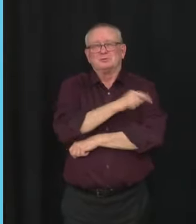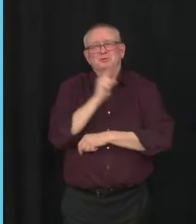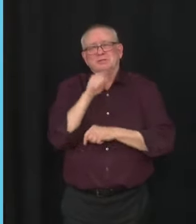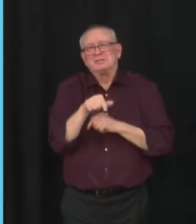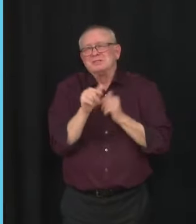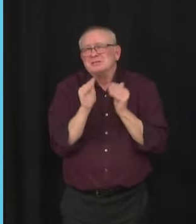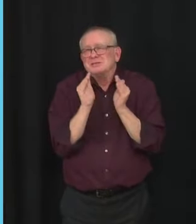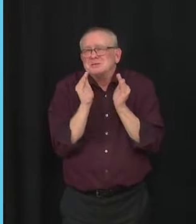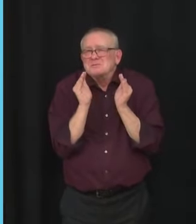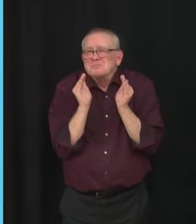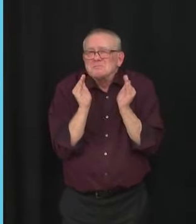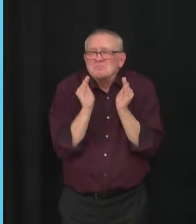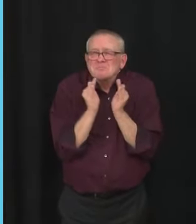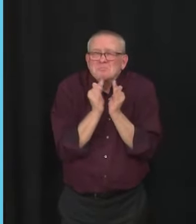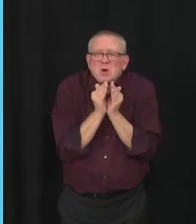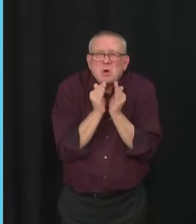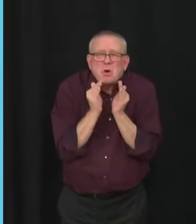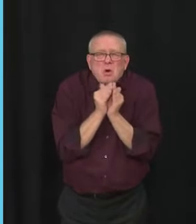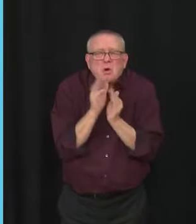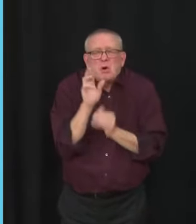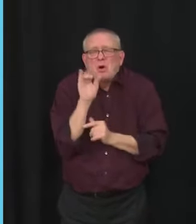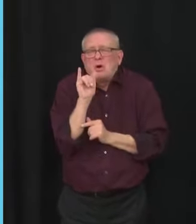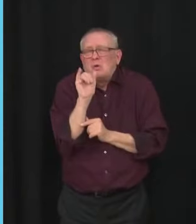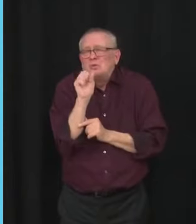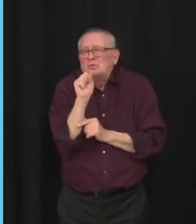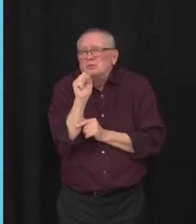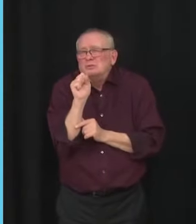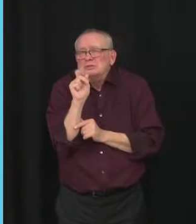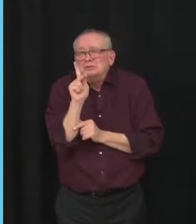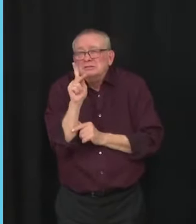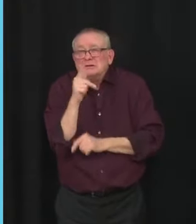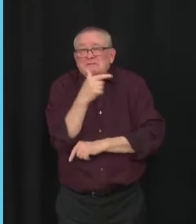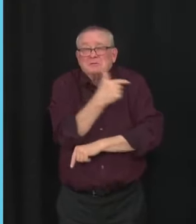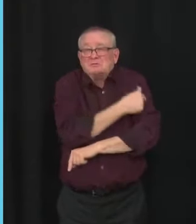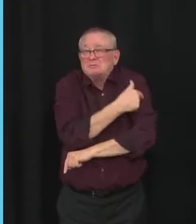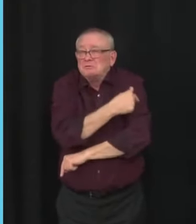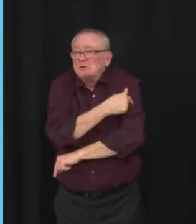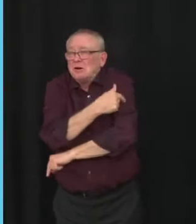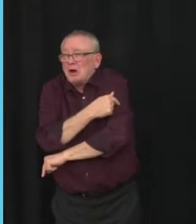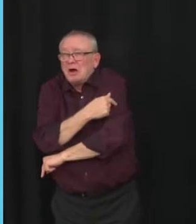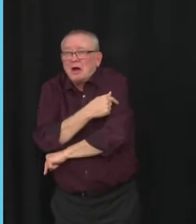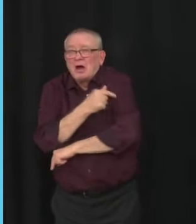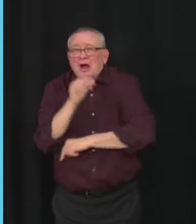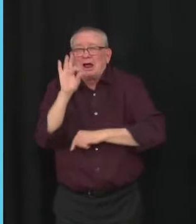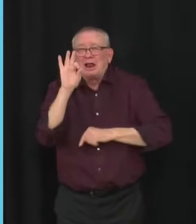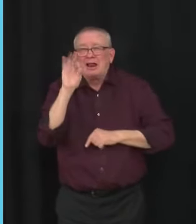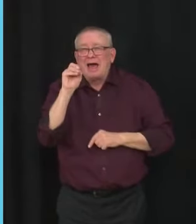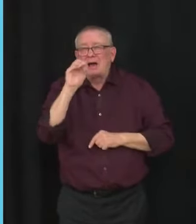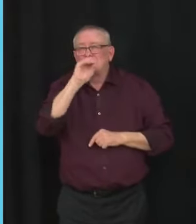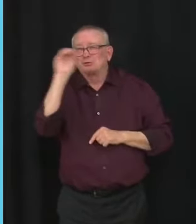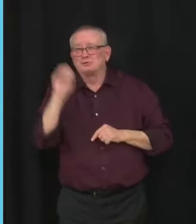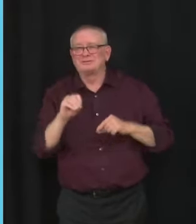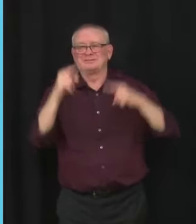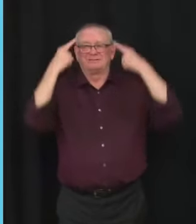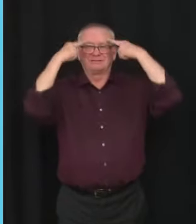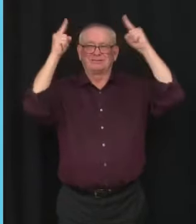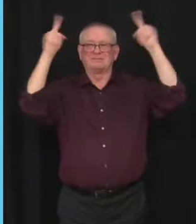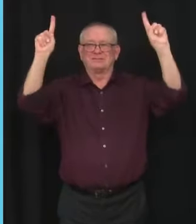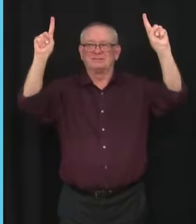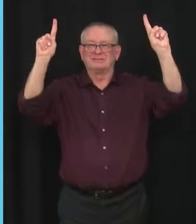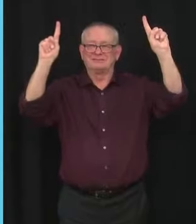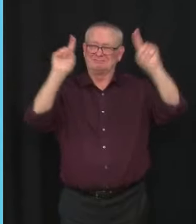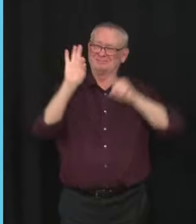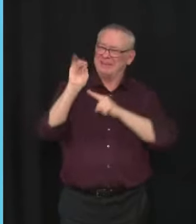trial data showed that the vaccine was 90.7% effective at preventing COVID-19 in children aged 5 to 11